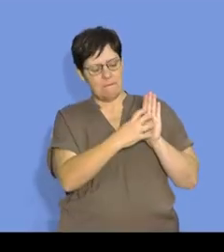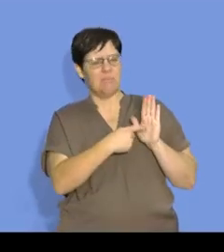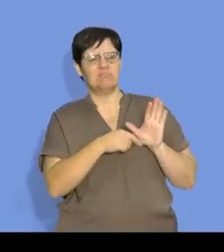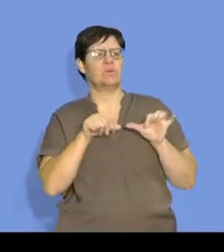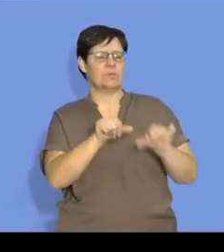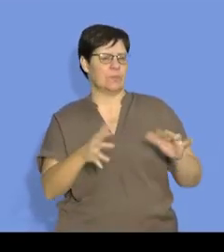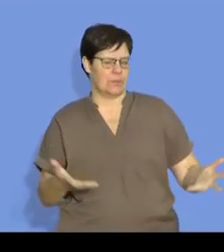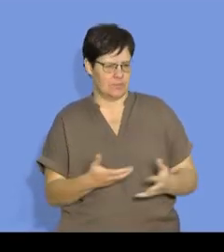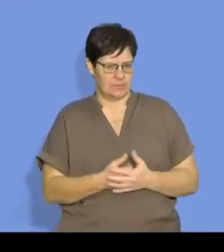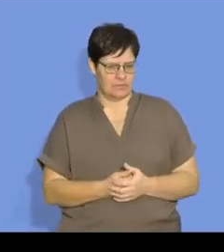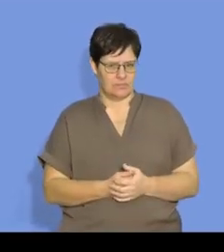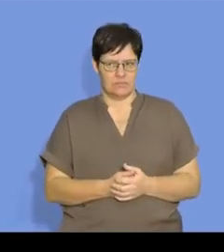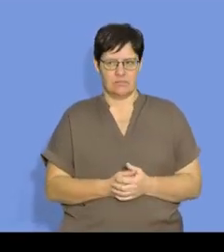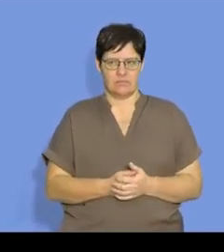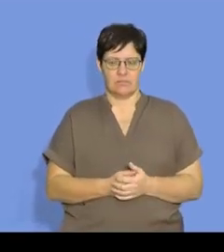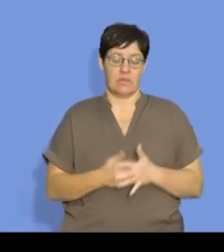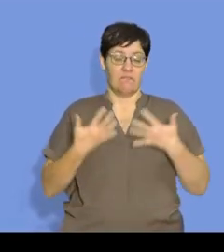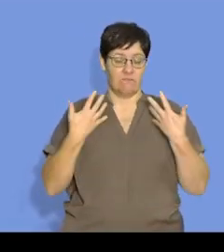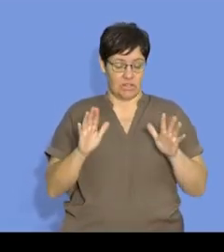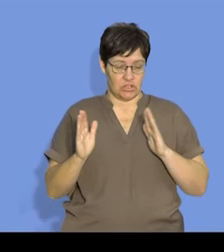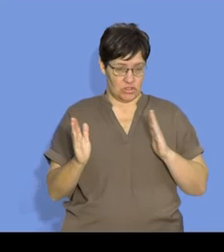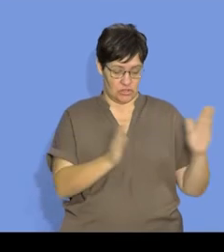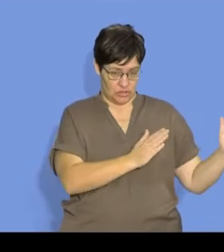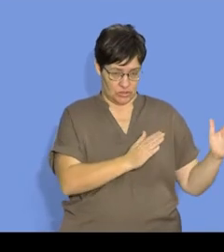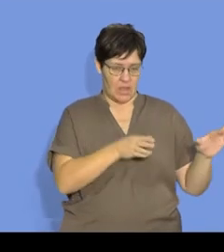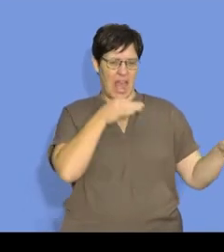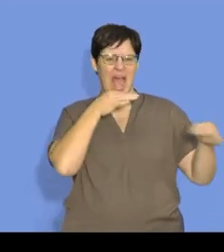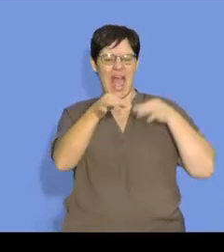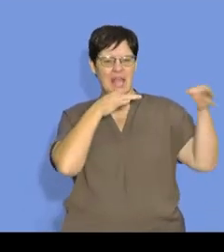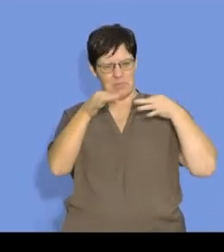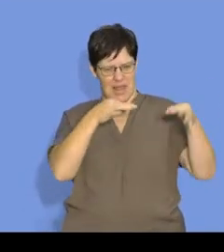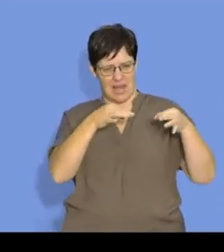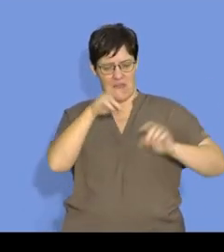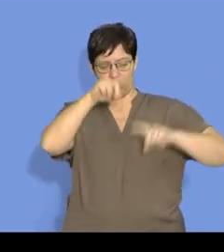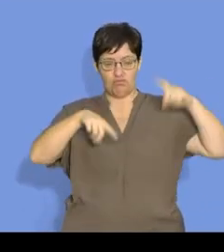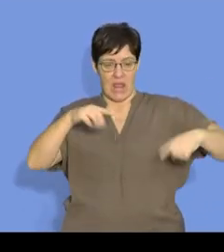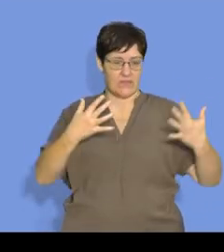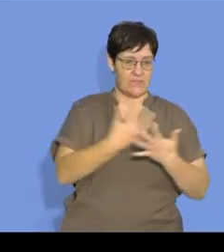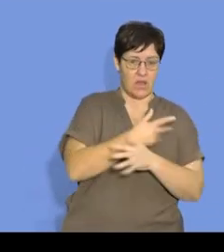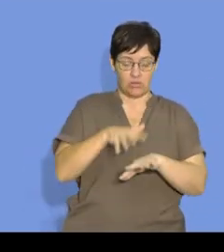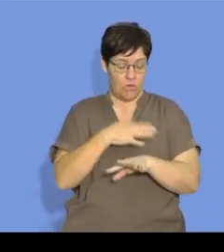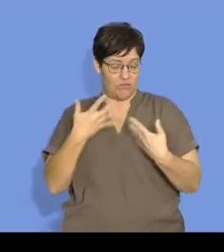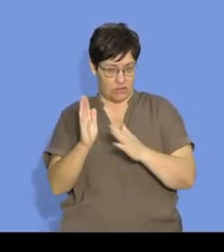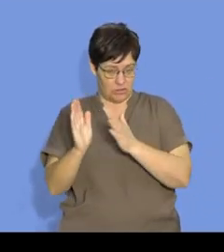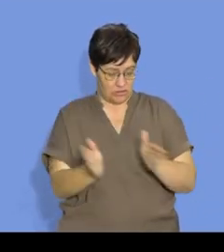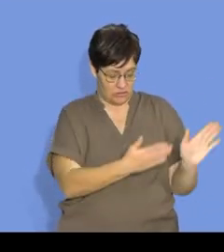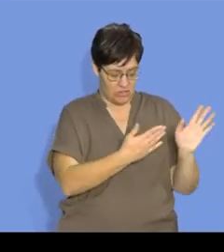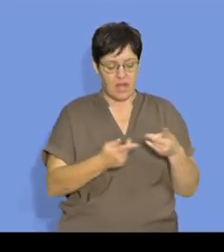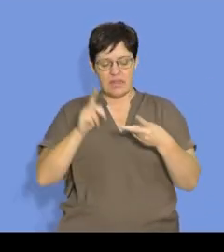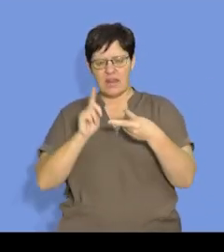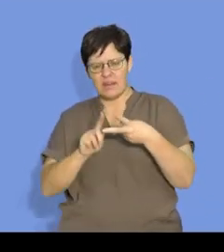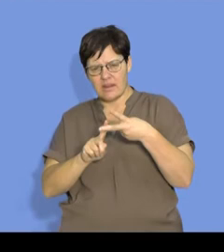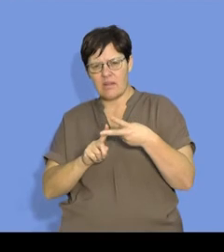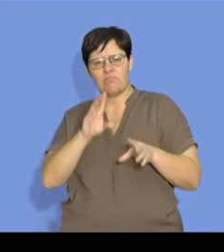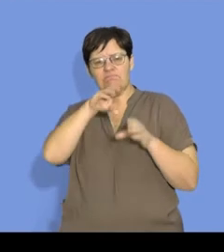We first did the definition of rates of reaction, and then we looked at the factors affecting